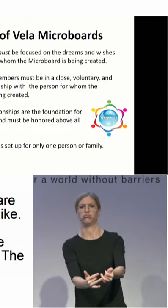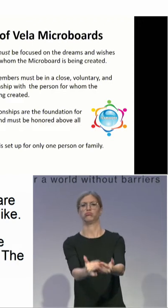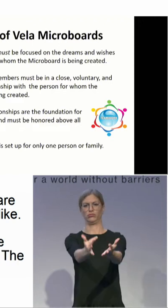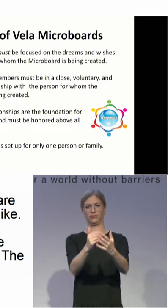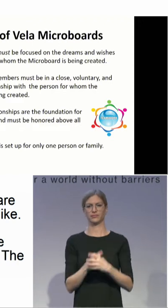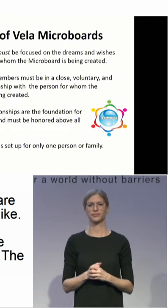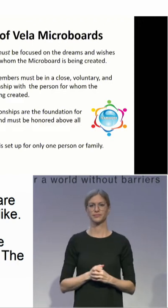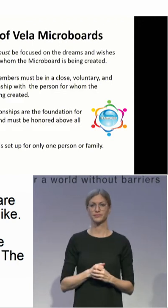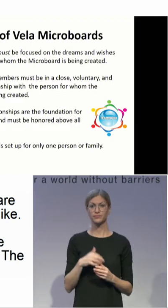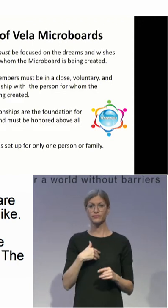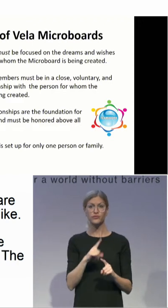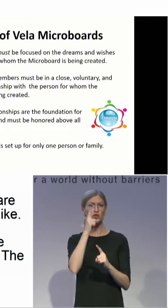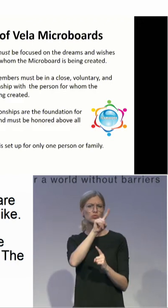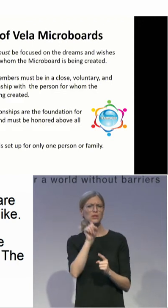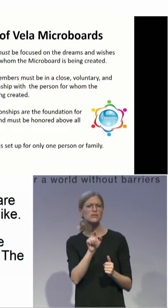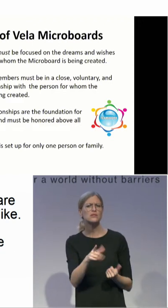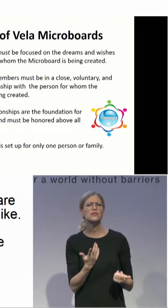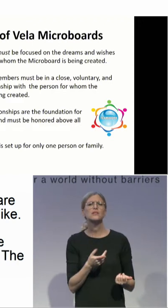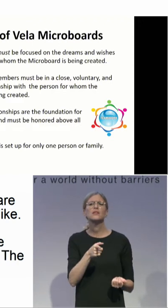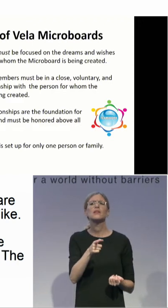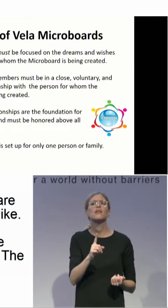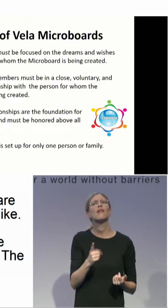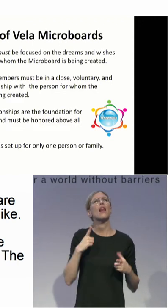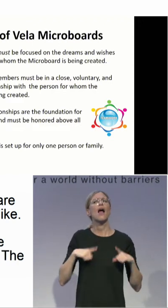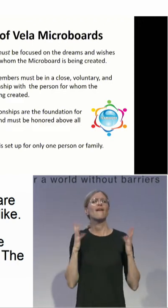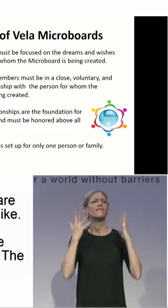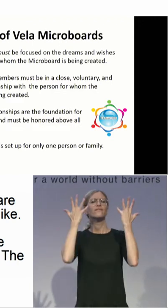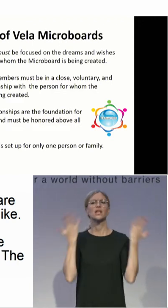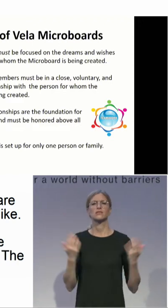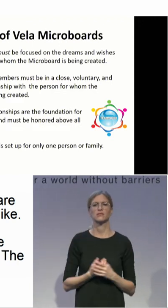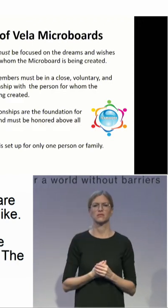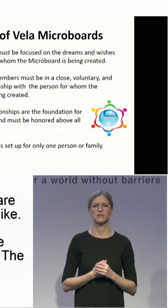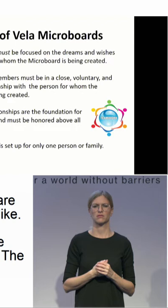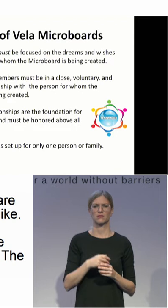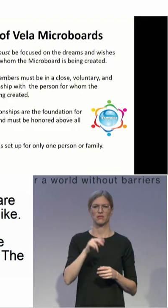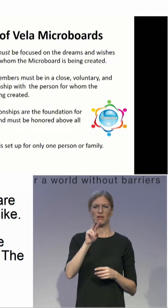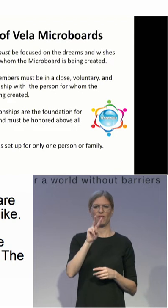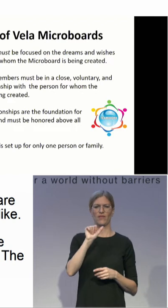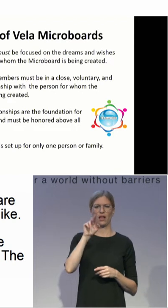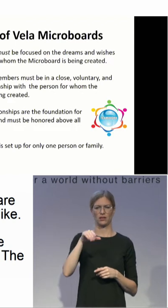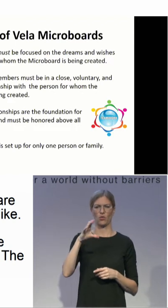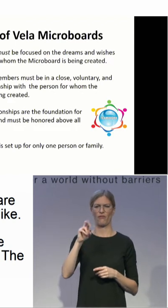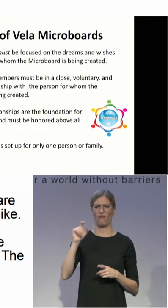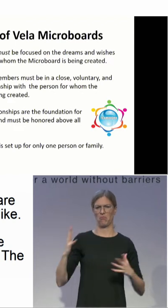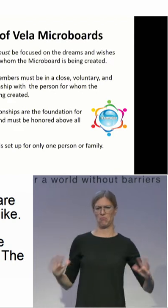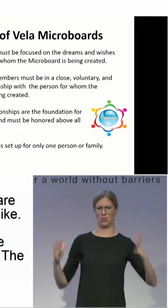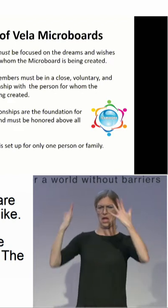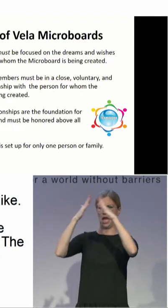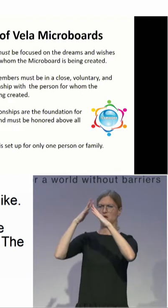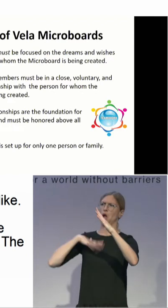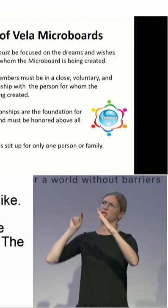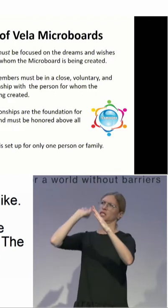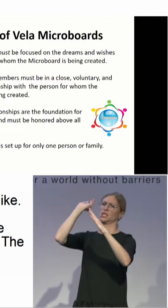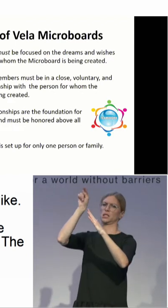would like to live, she picked a community in the greater Vancouver area that's on a hill, and she lives in a, or she uses a